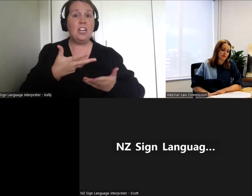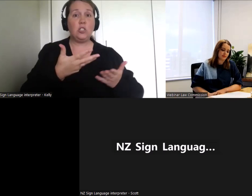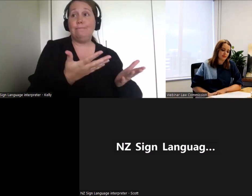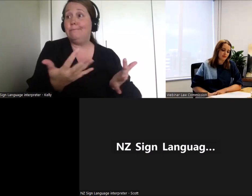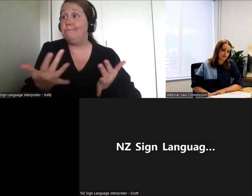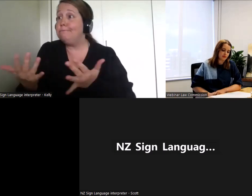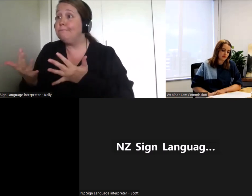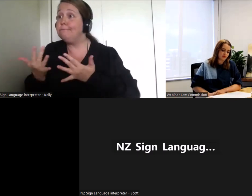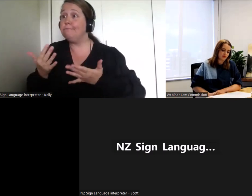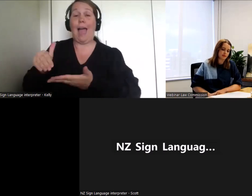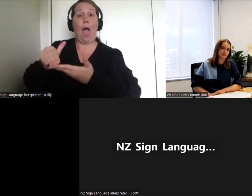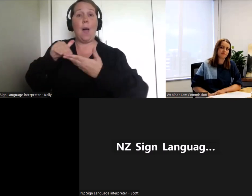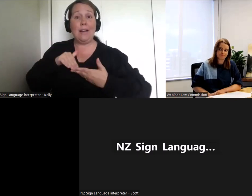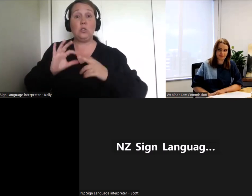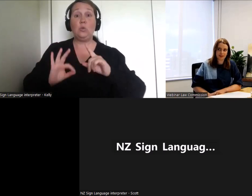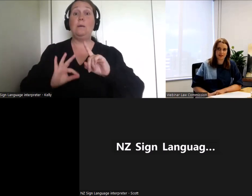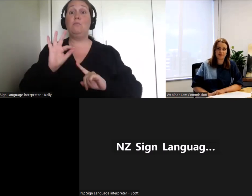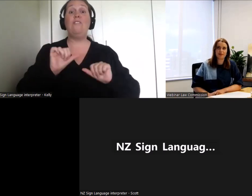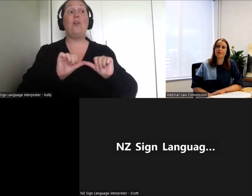hear that.